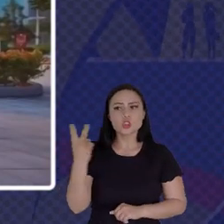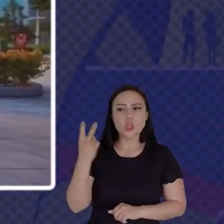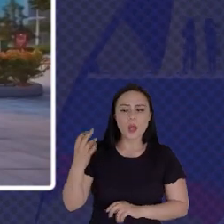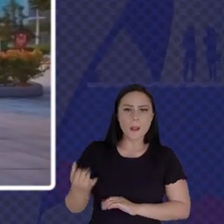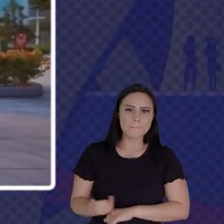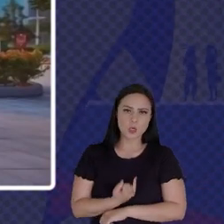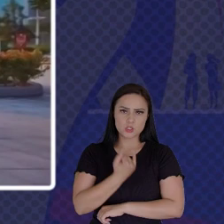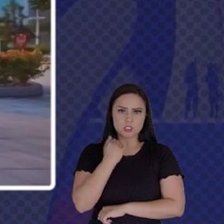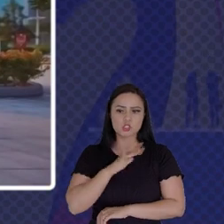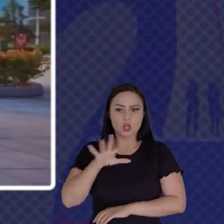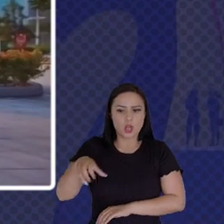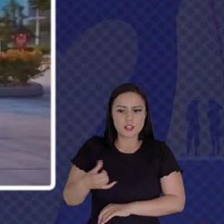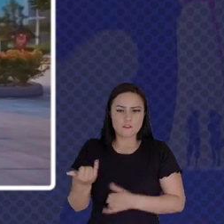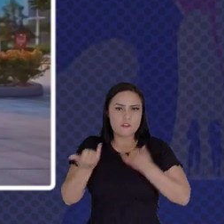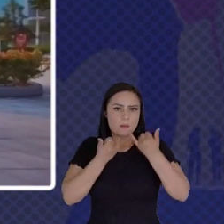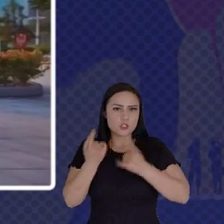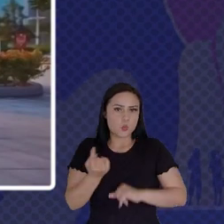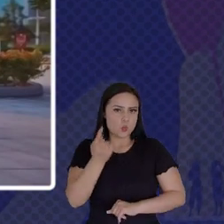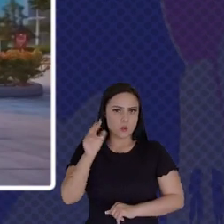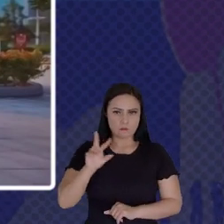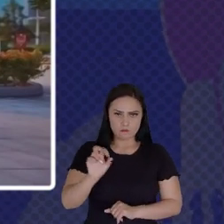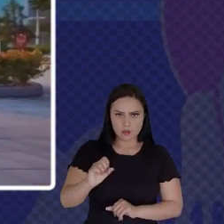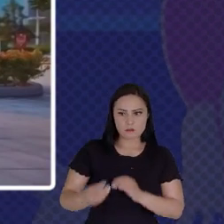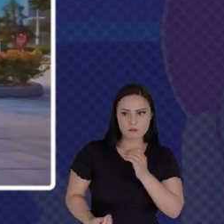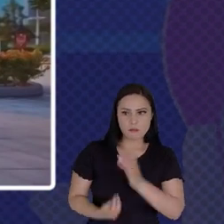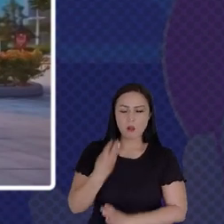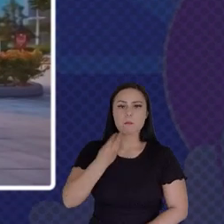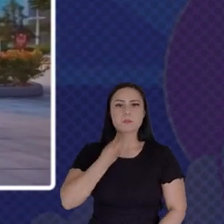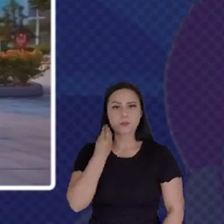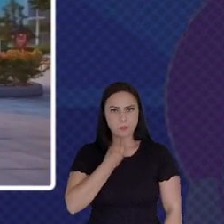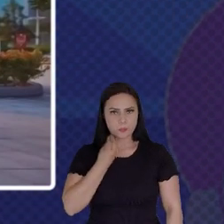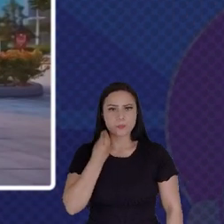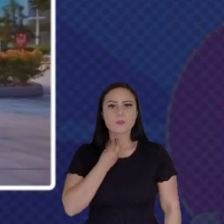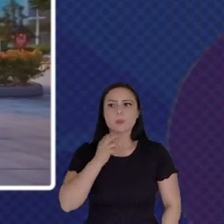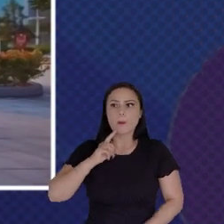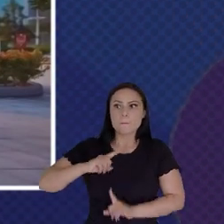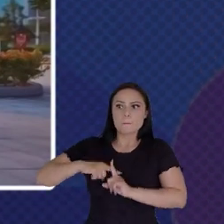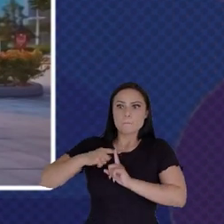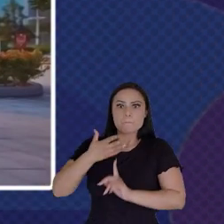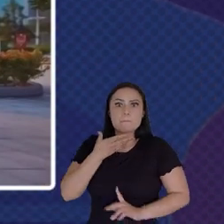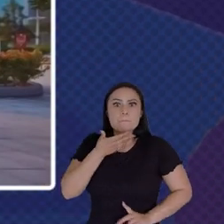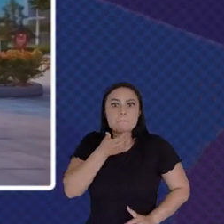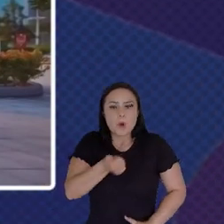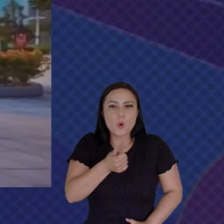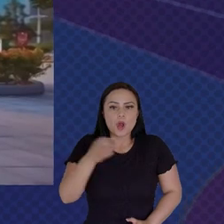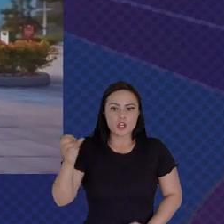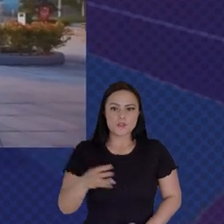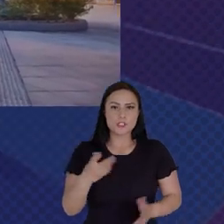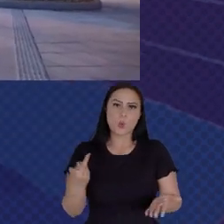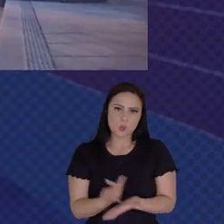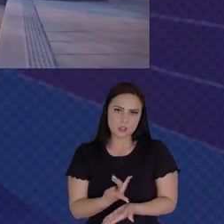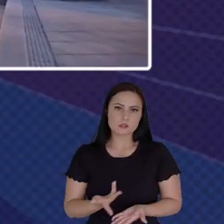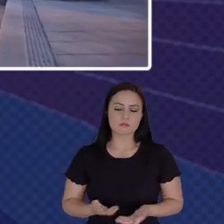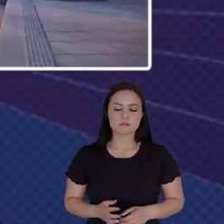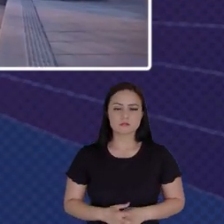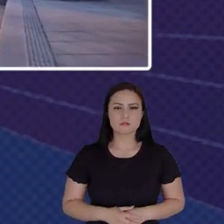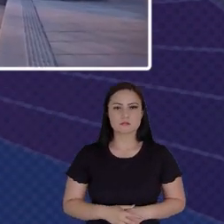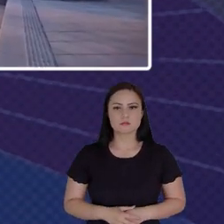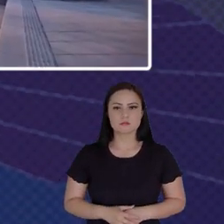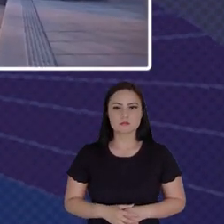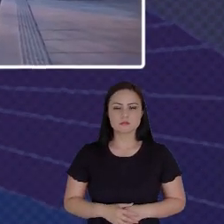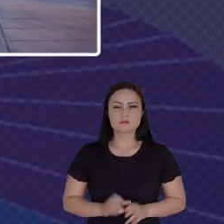Experiences That Are As Positive As Possible For Innovation To Take Place Thank You I